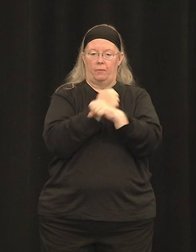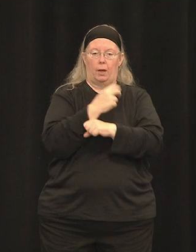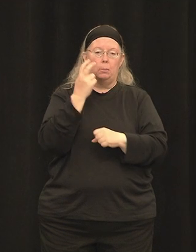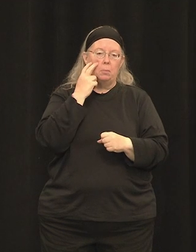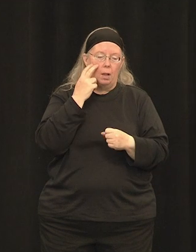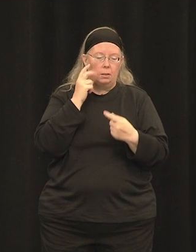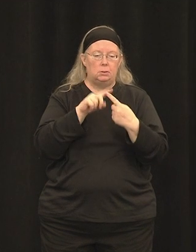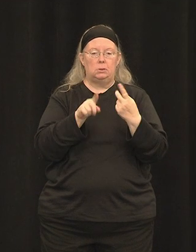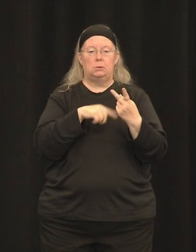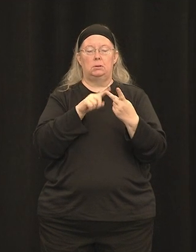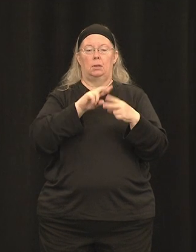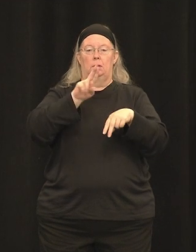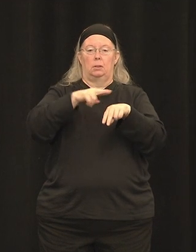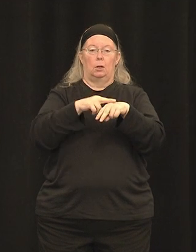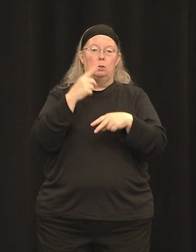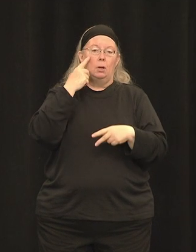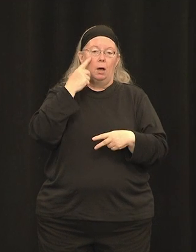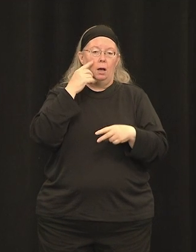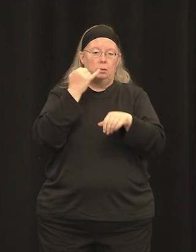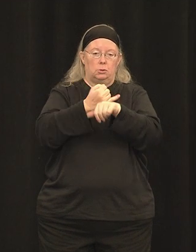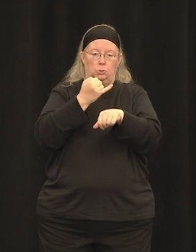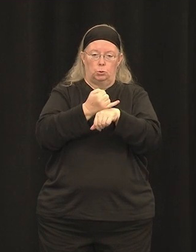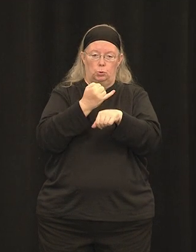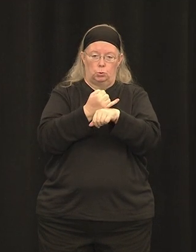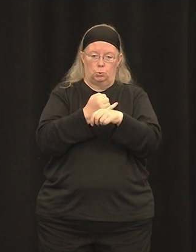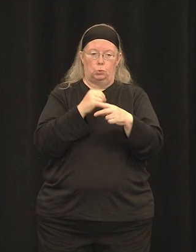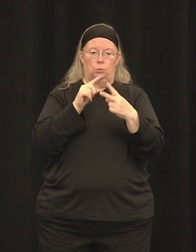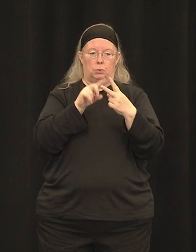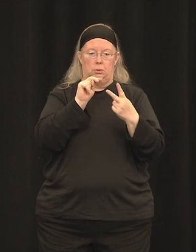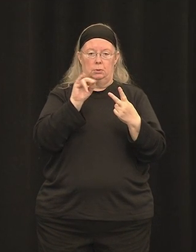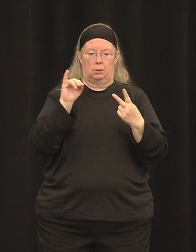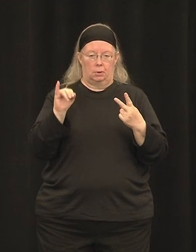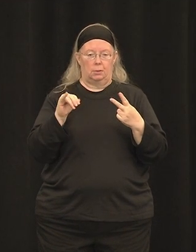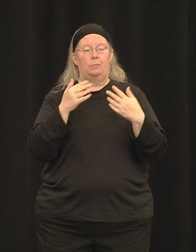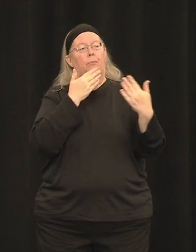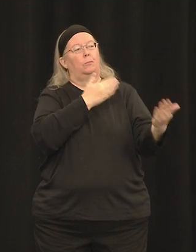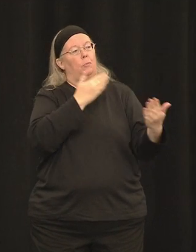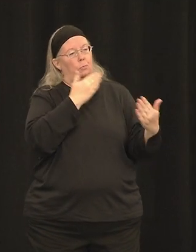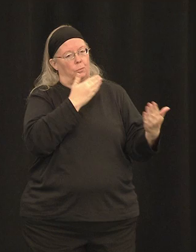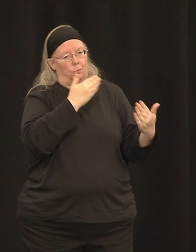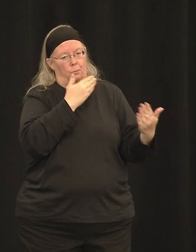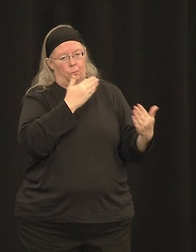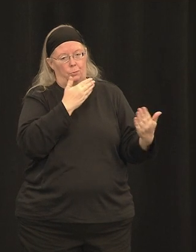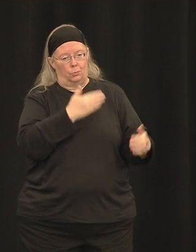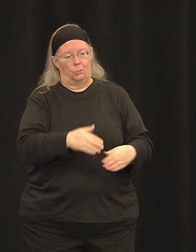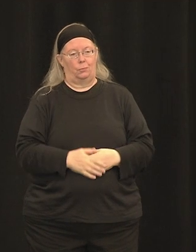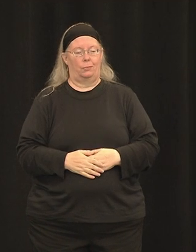And that's just an extra slide. Thank you very much for your attention. Thank you.